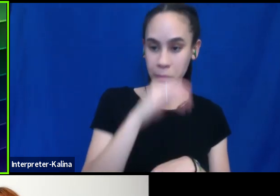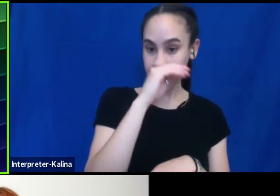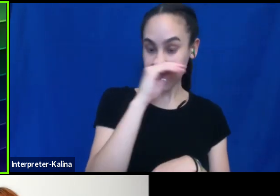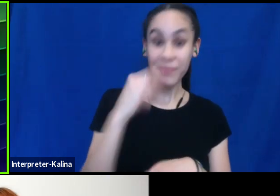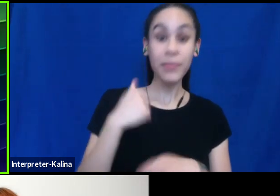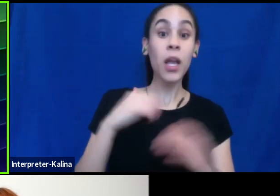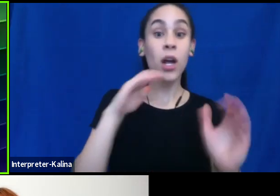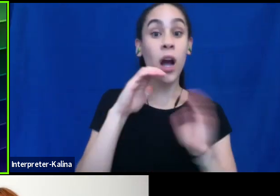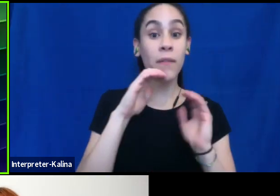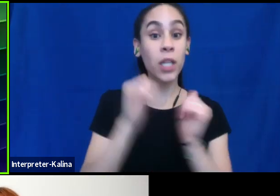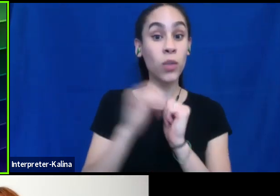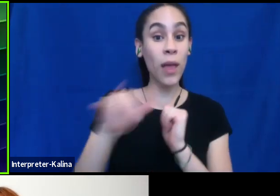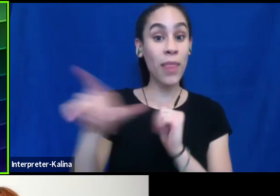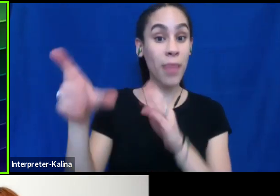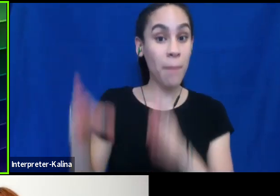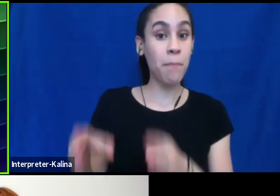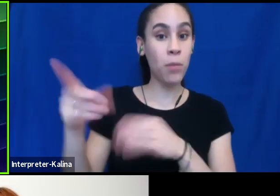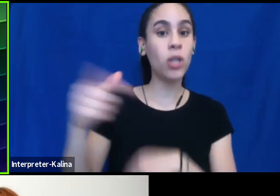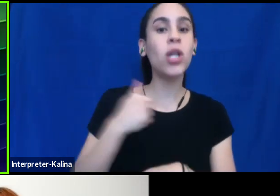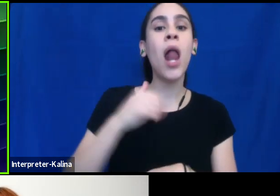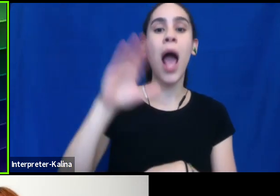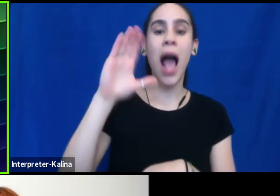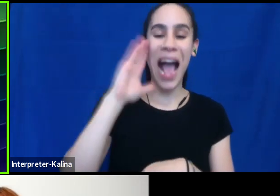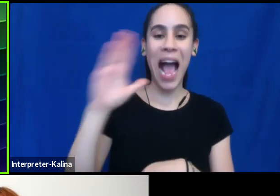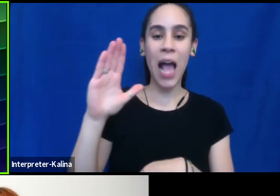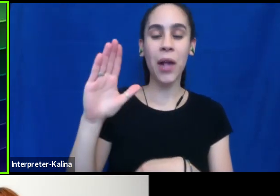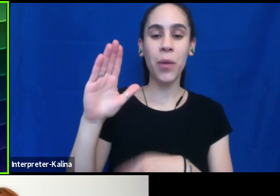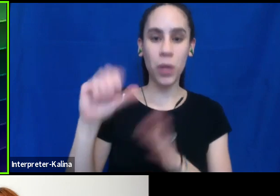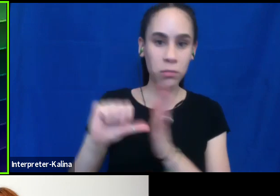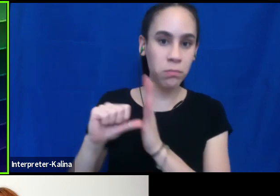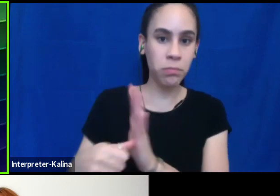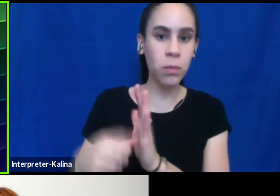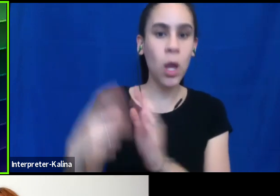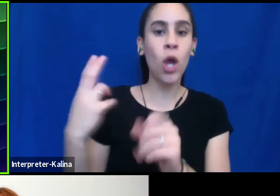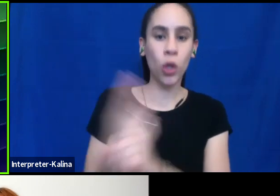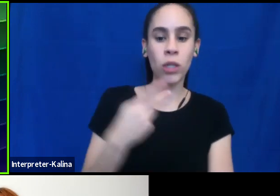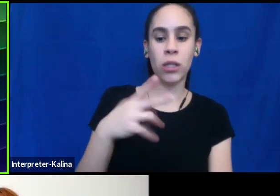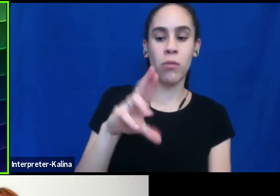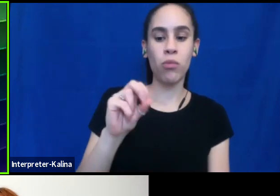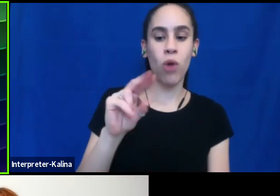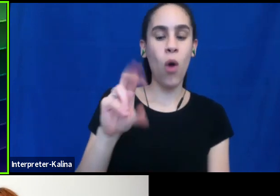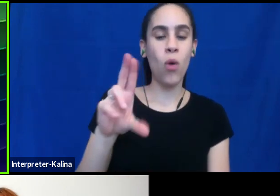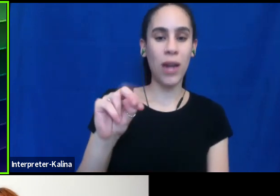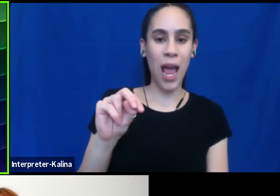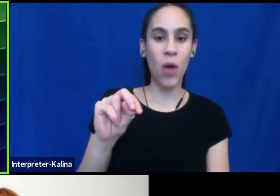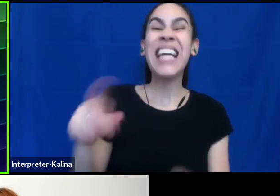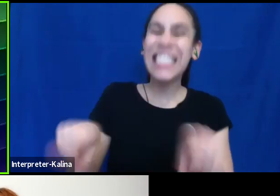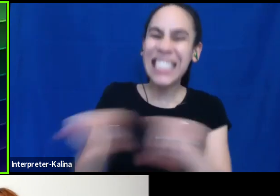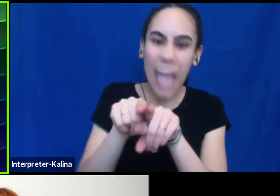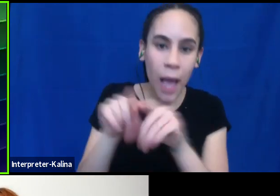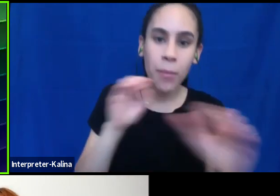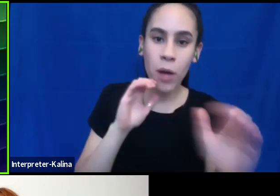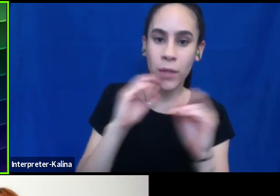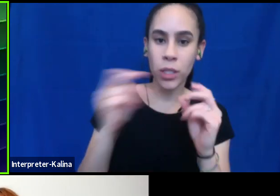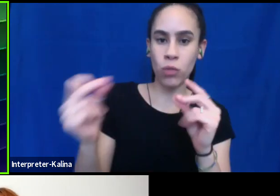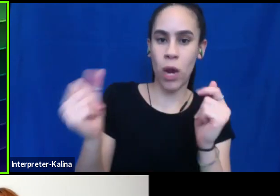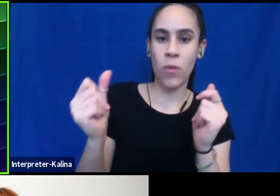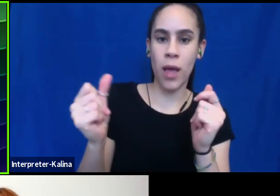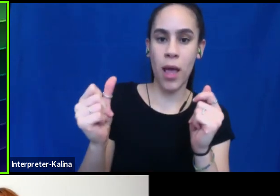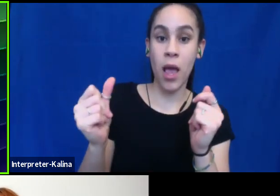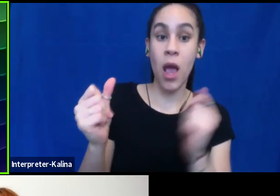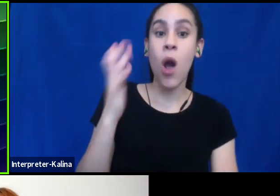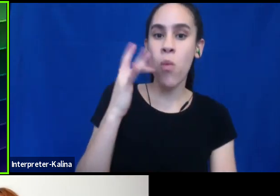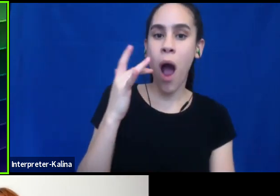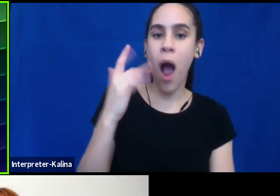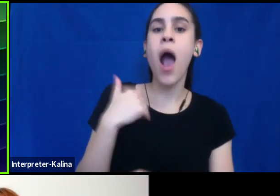person, I will make a point of using that pronoun at some point in that same conversation right away. And I do that partly to